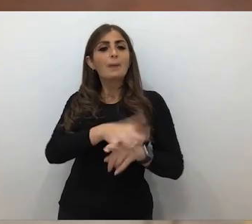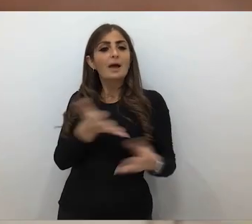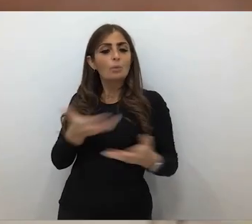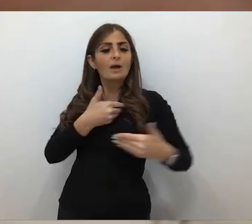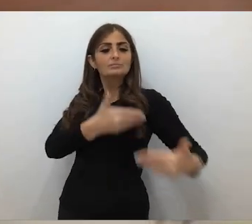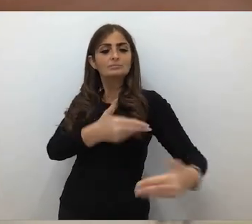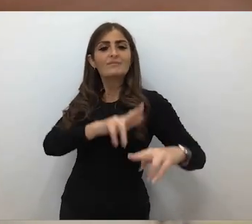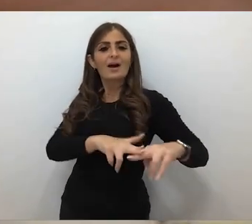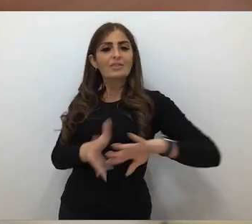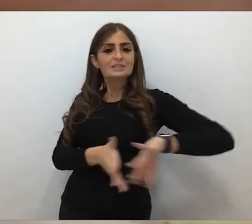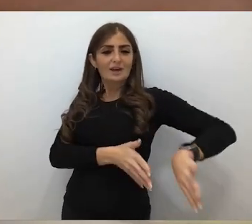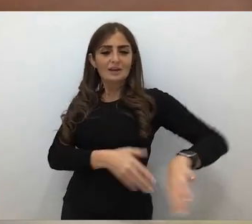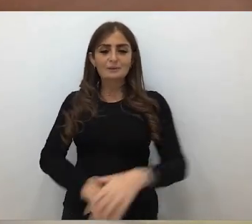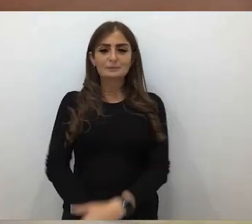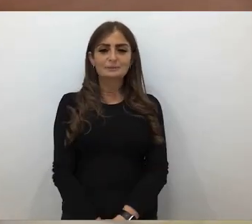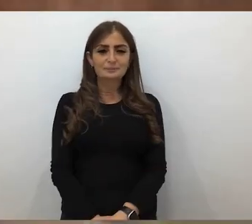side.